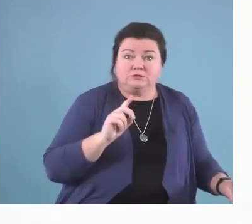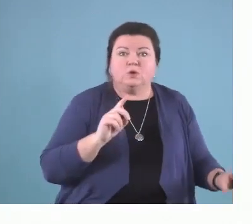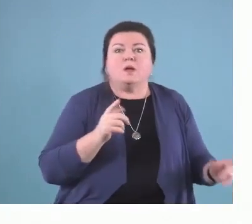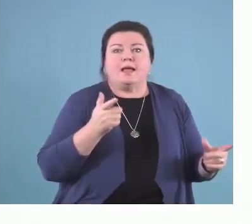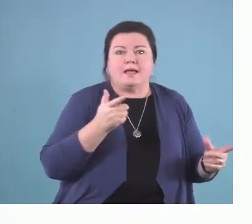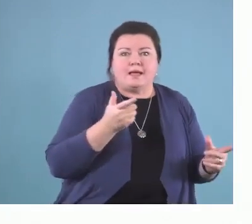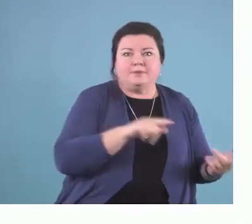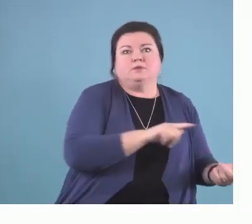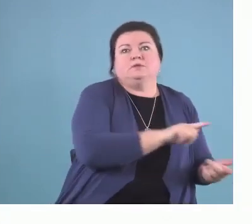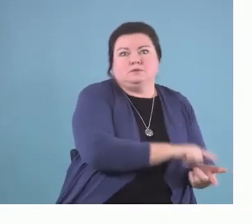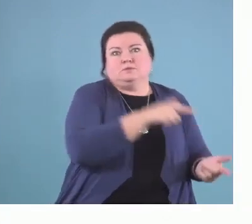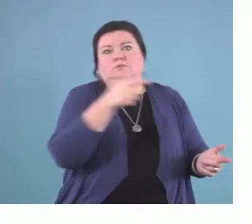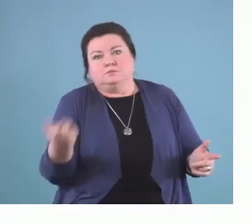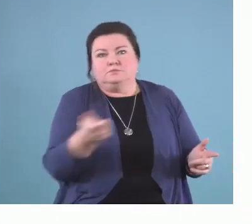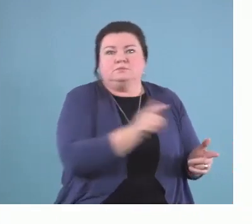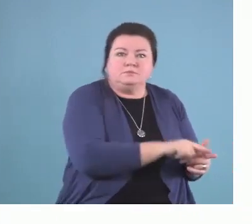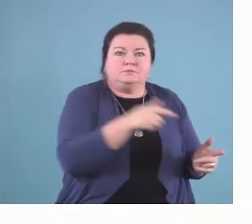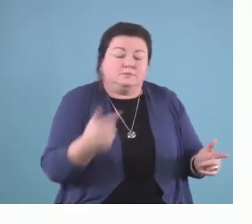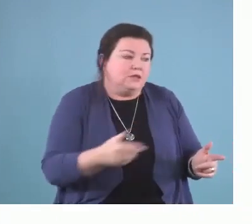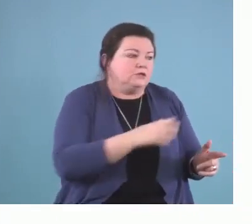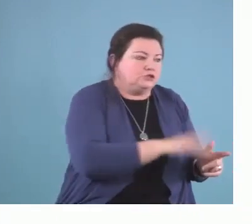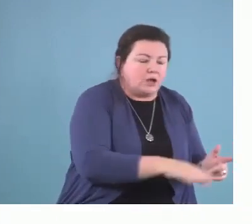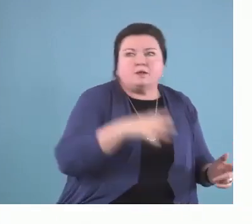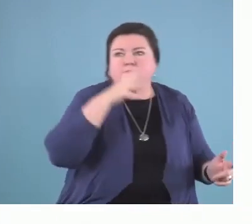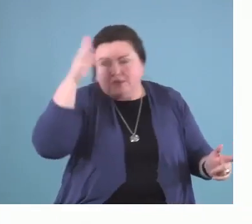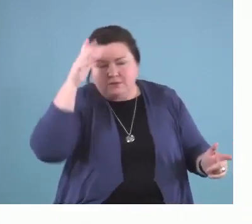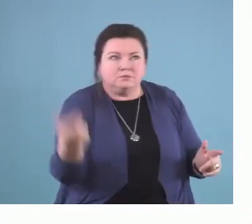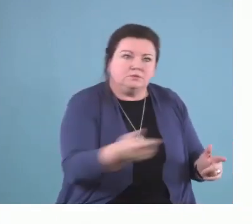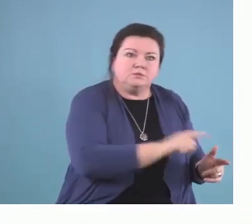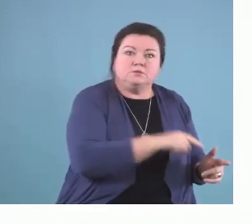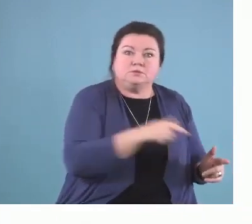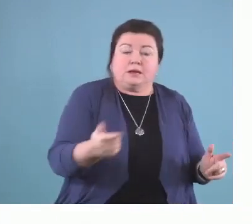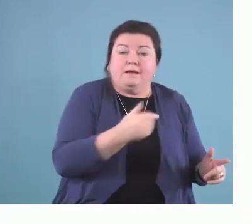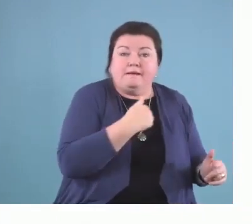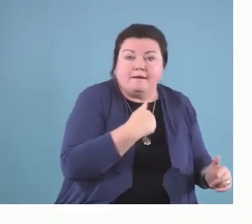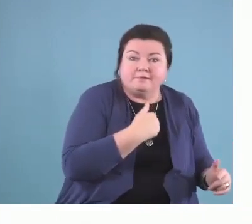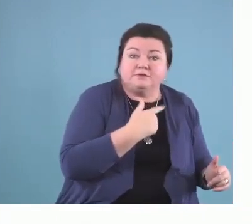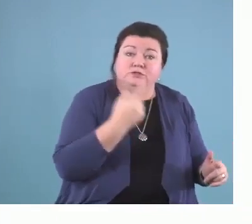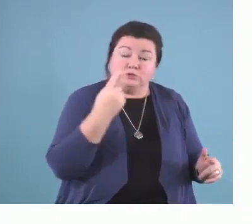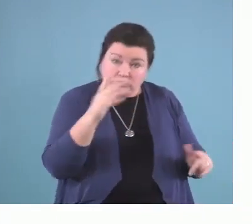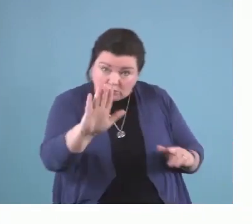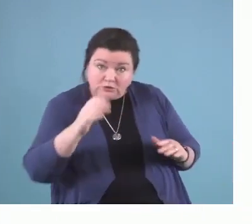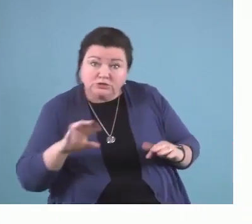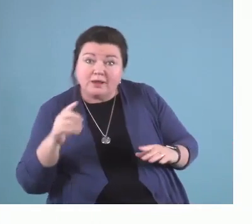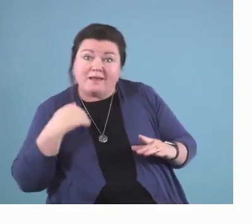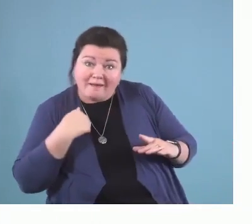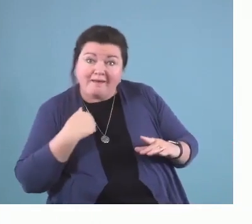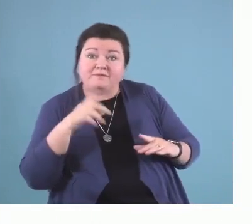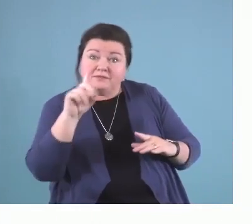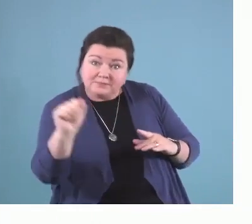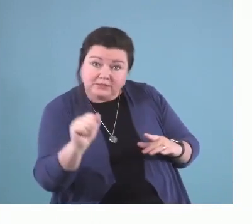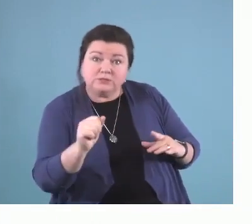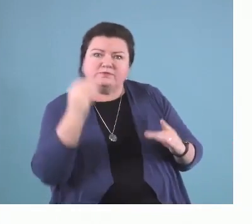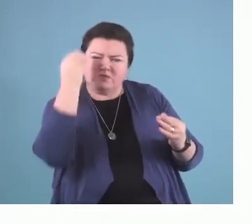on between the parent and the child. And so, when you have a child with an impairment, you have to understand how parenting is happening